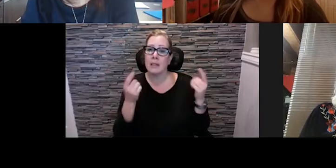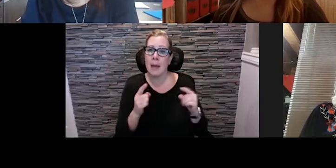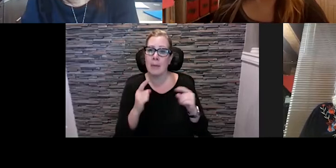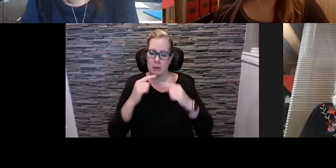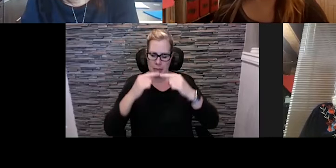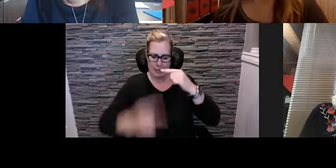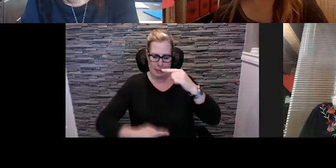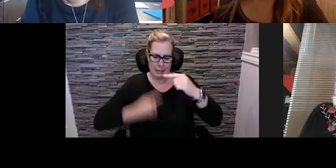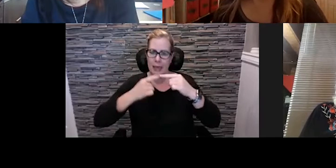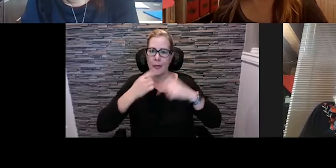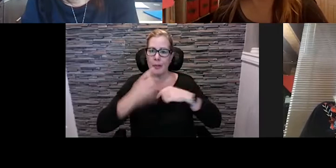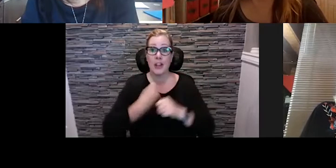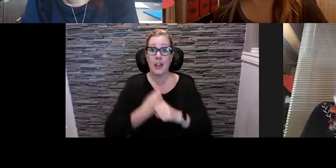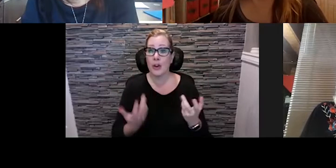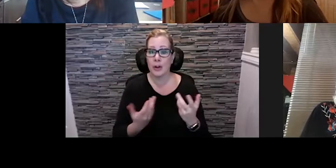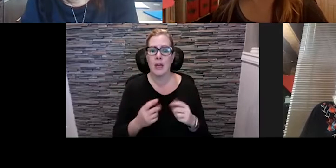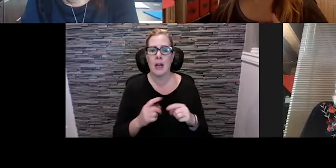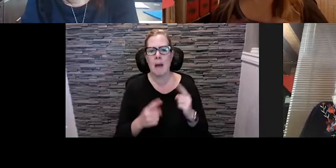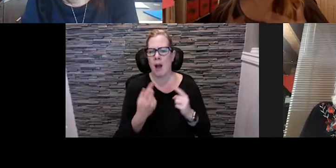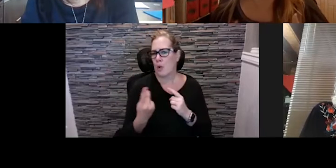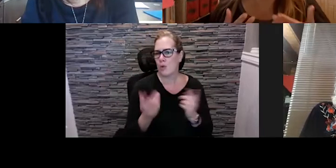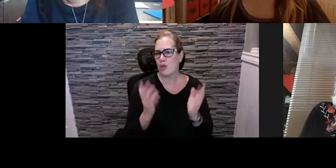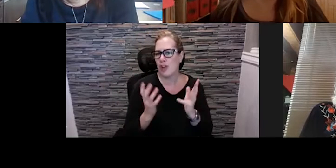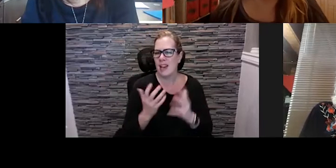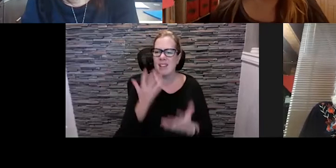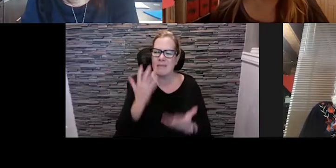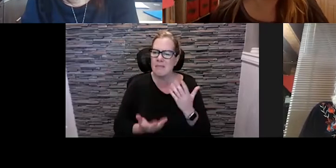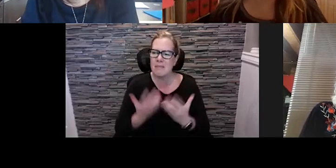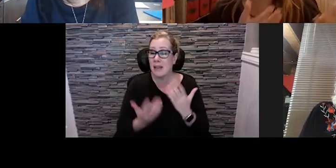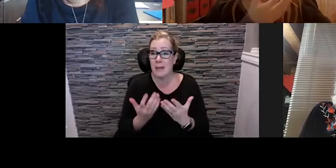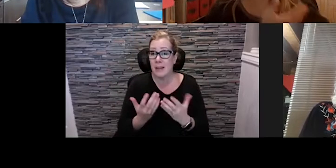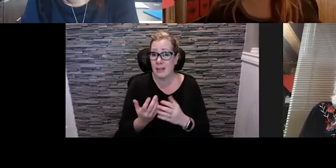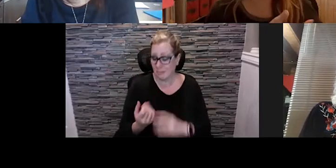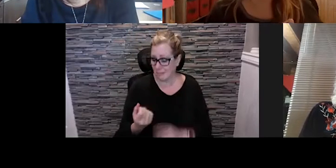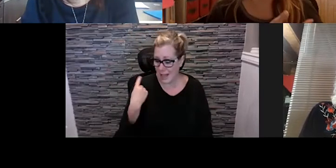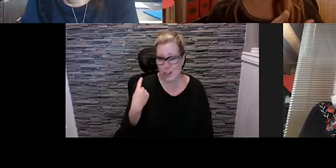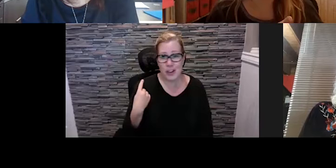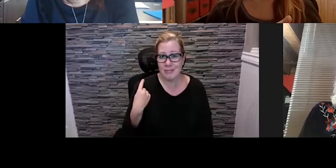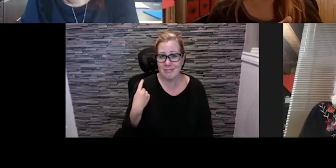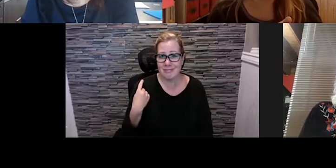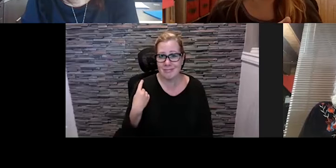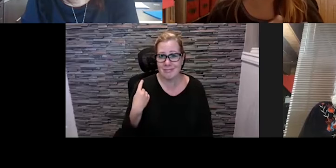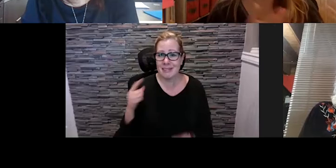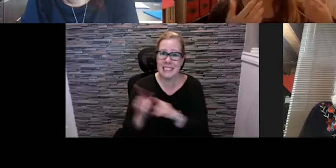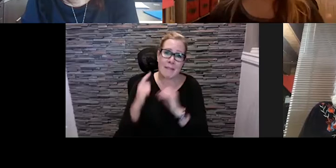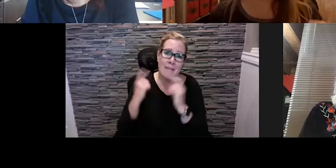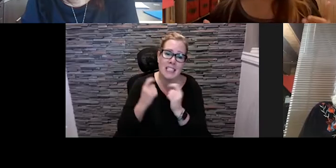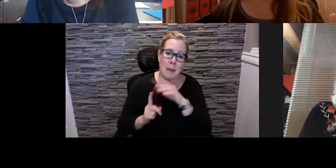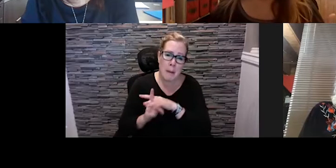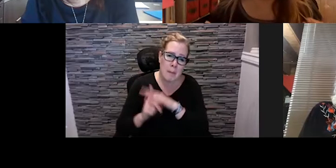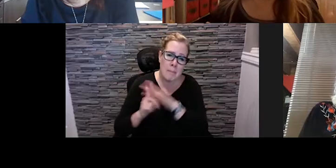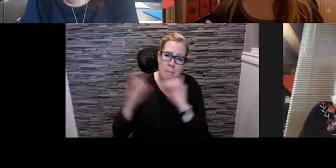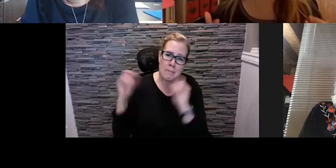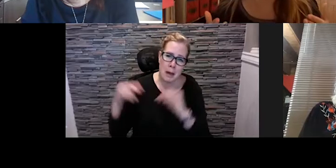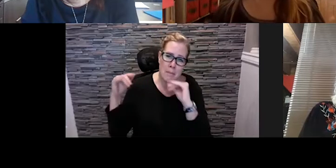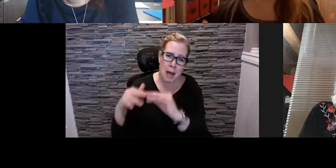maybe we can't have a festival season like we knew it pre-2020, but that doesn't